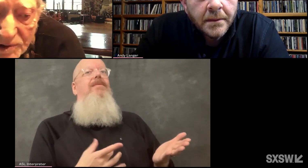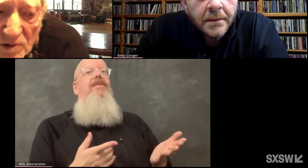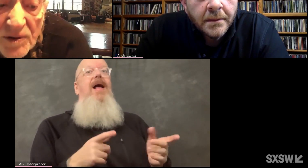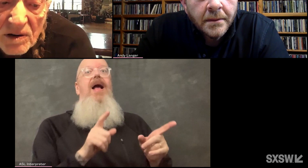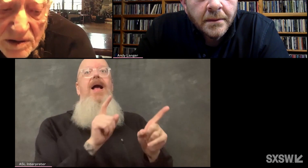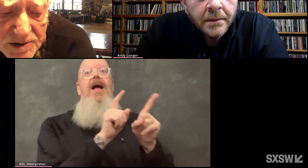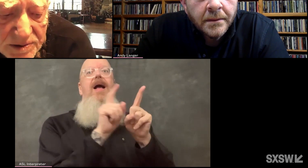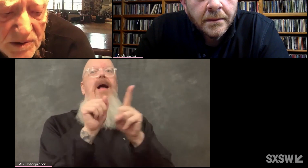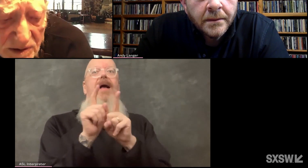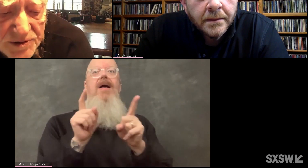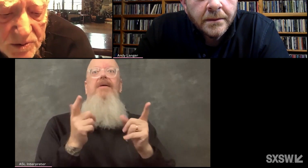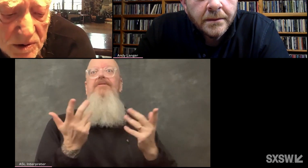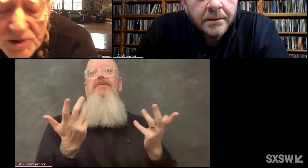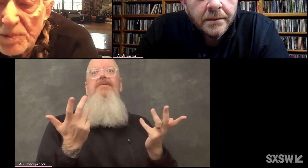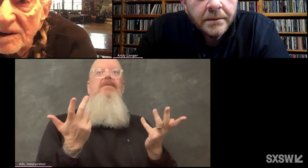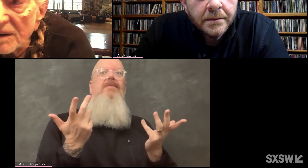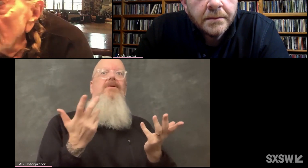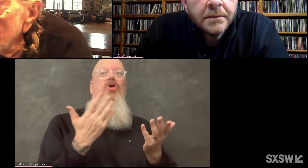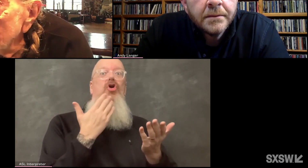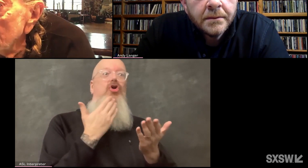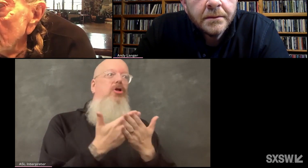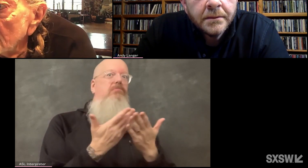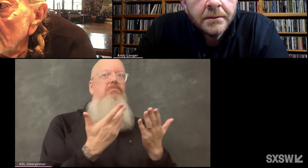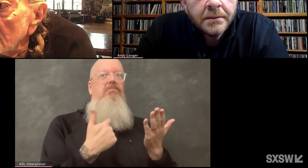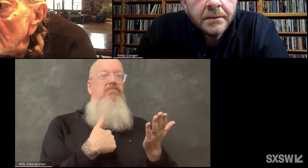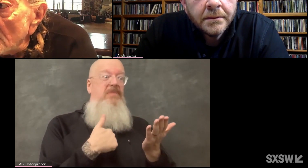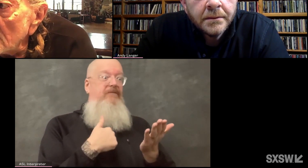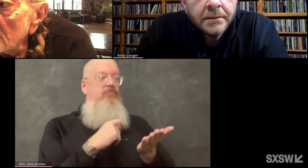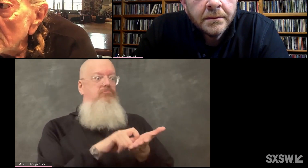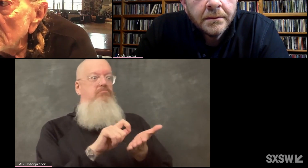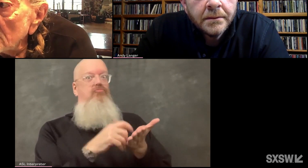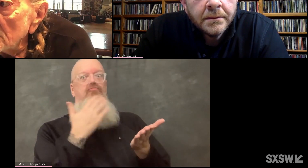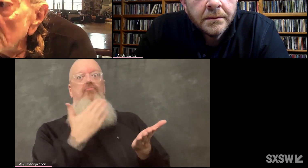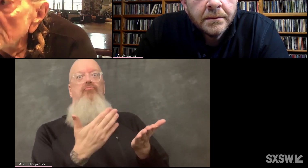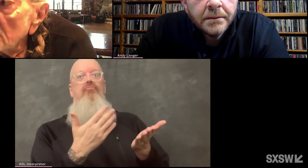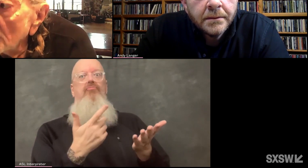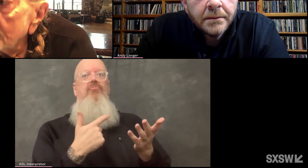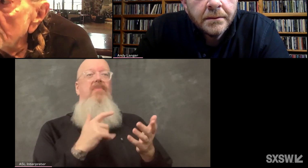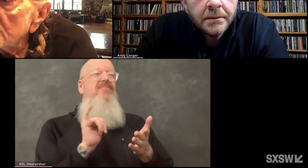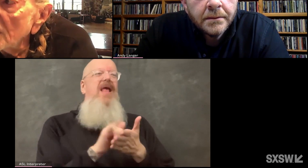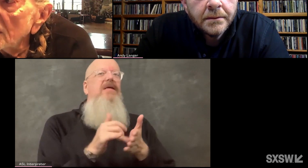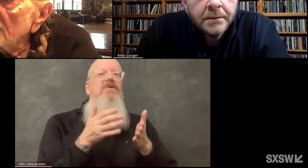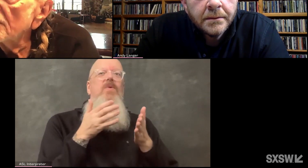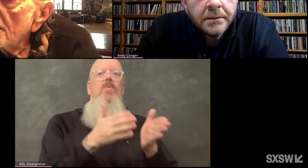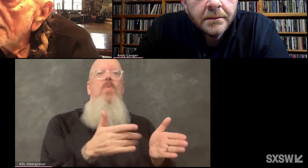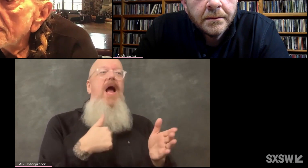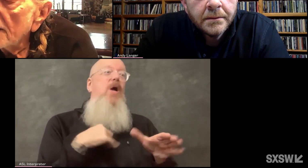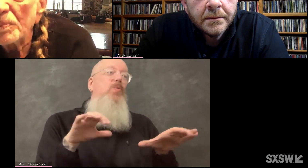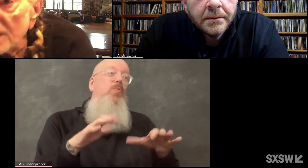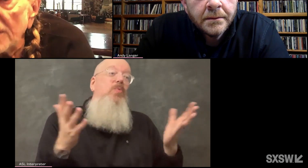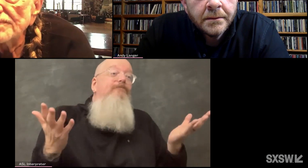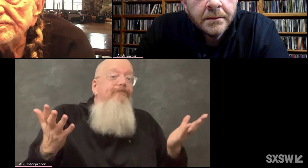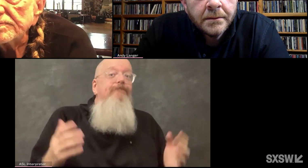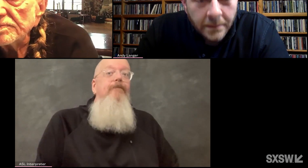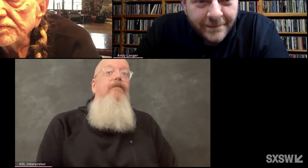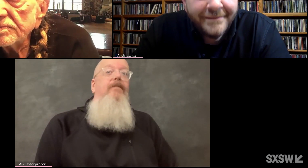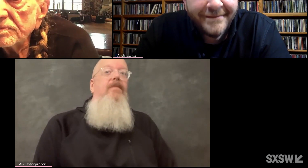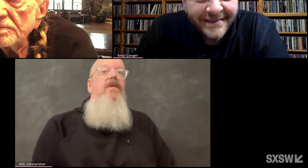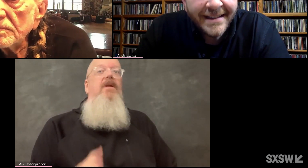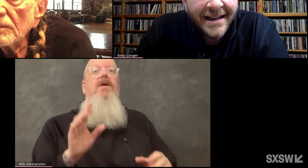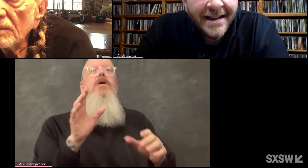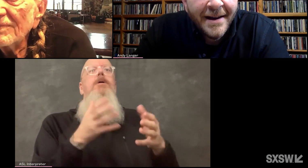And so far, it's, you know, that's the way it's been. I, I trust my opinion.